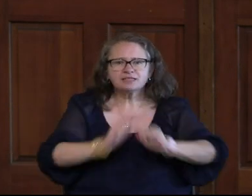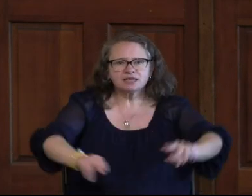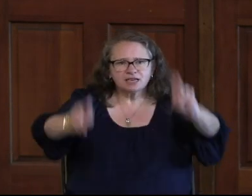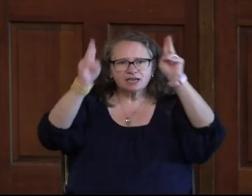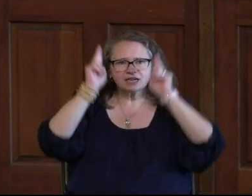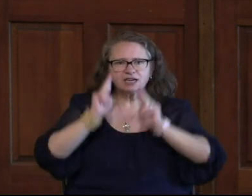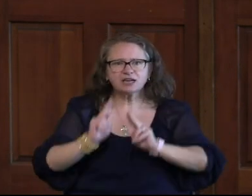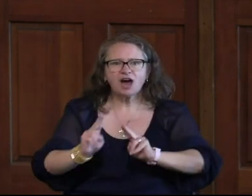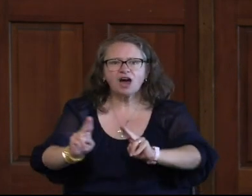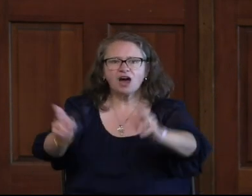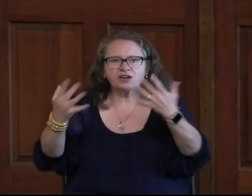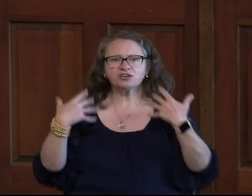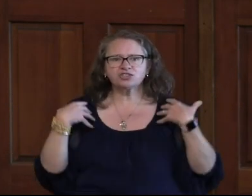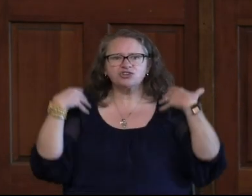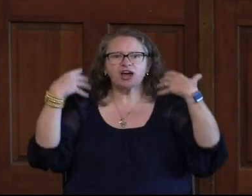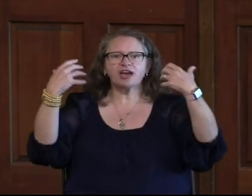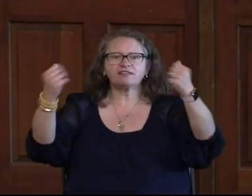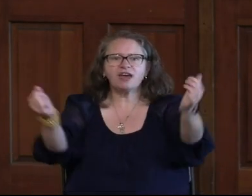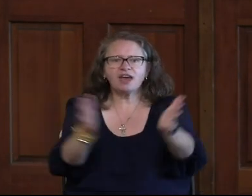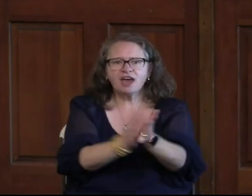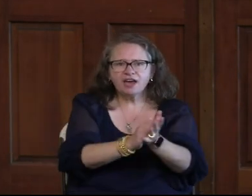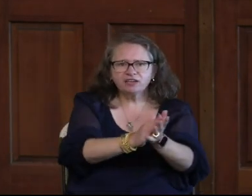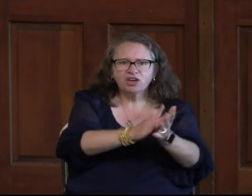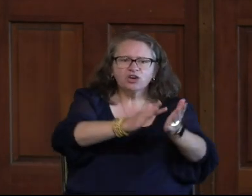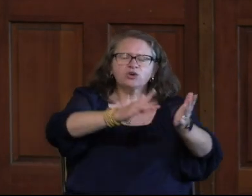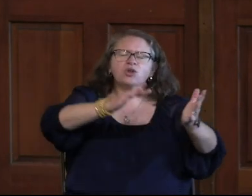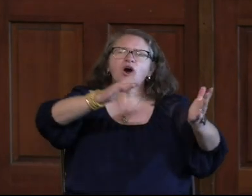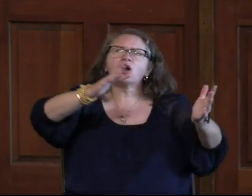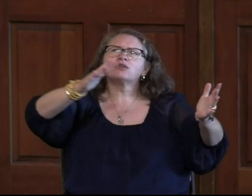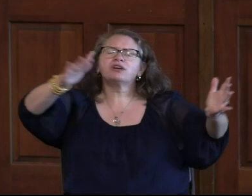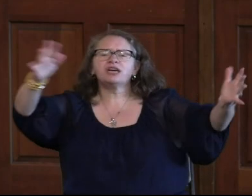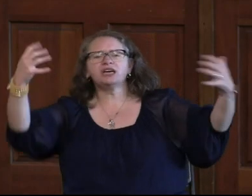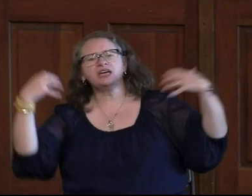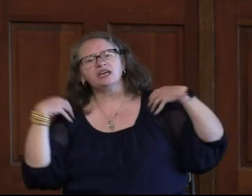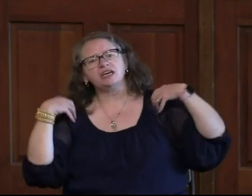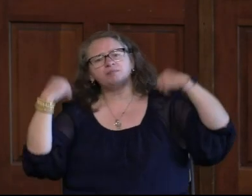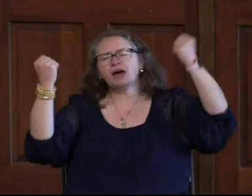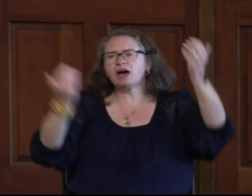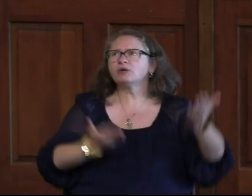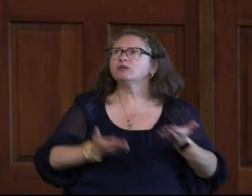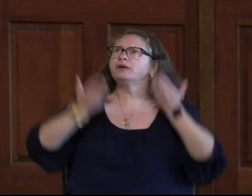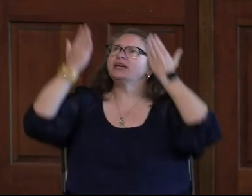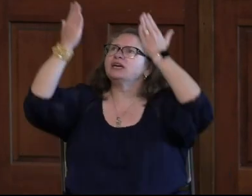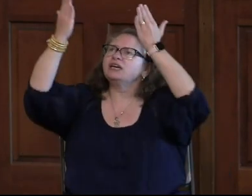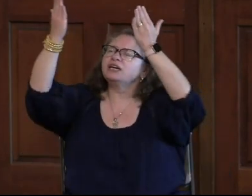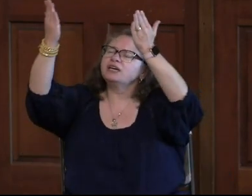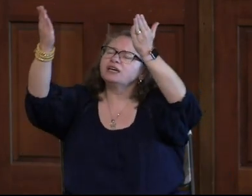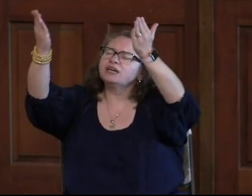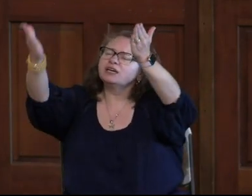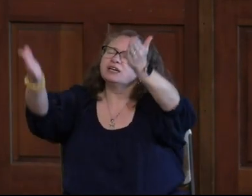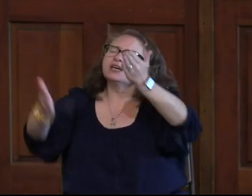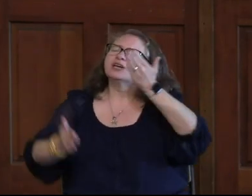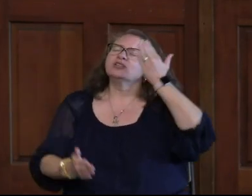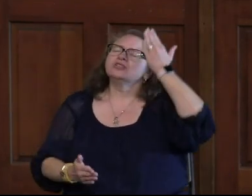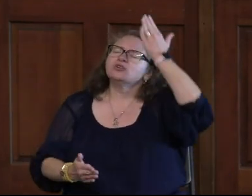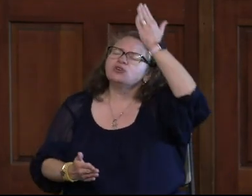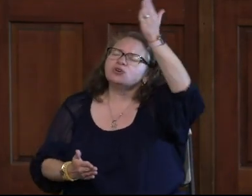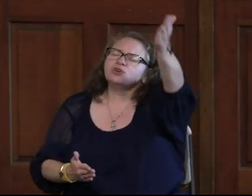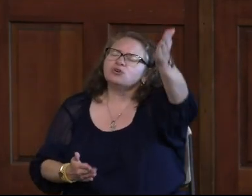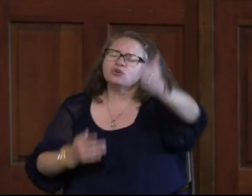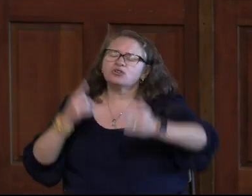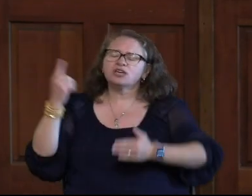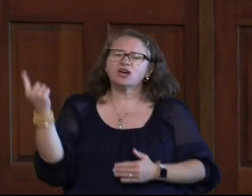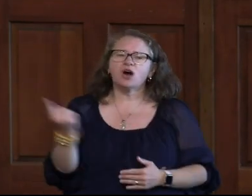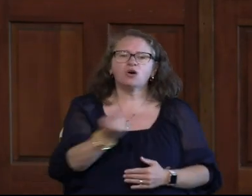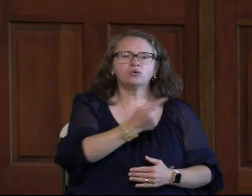Blessing, honor, strength, and glory, and power be to